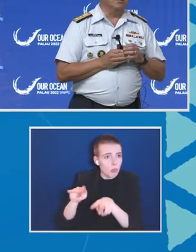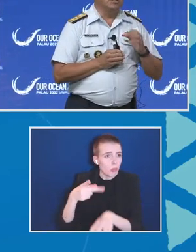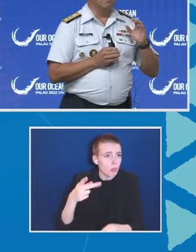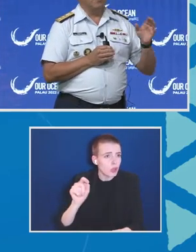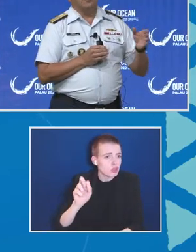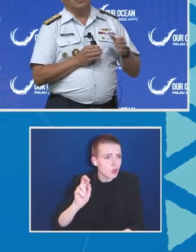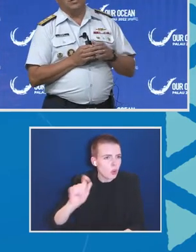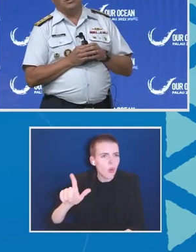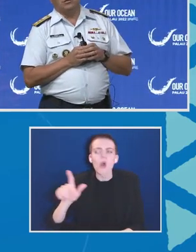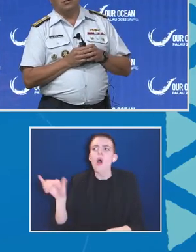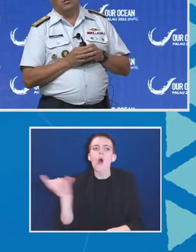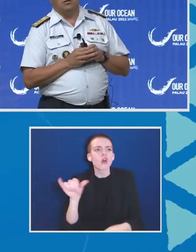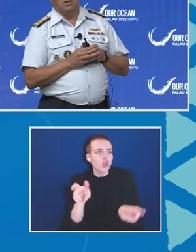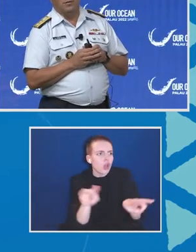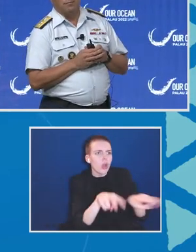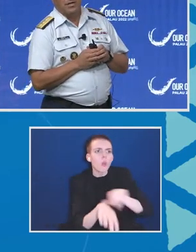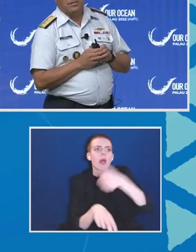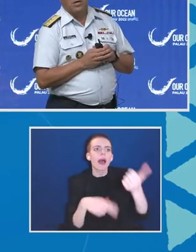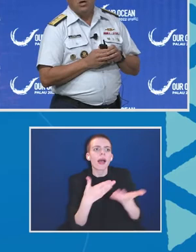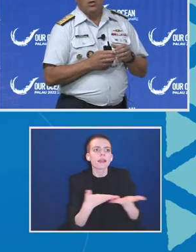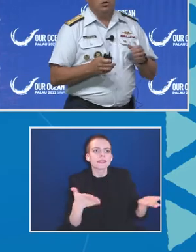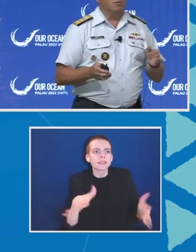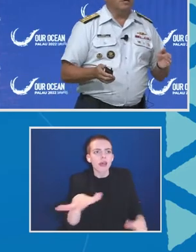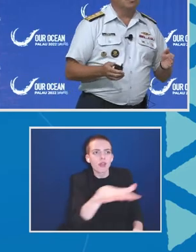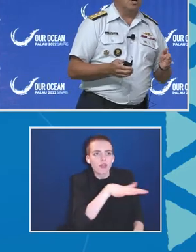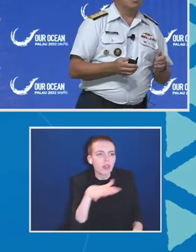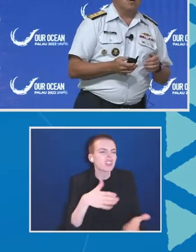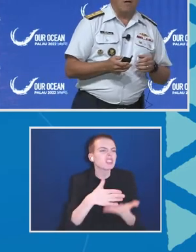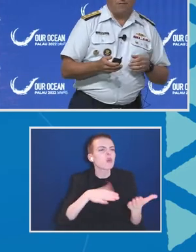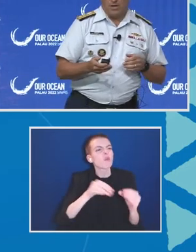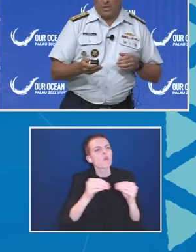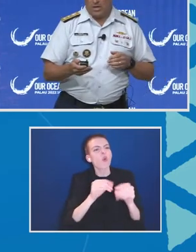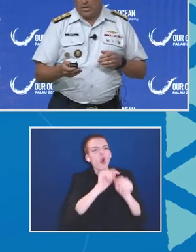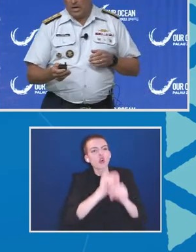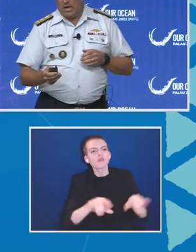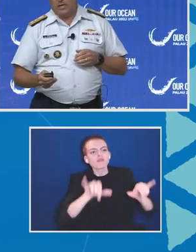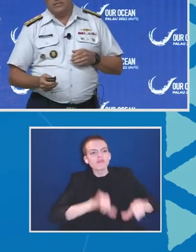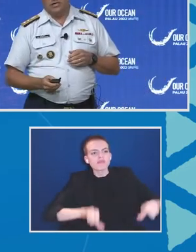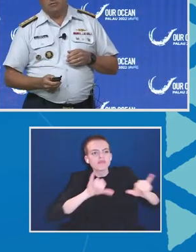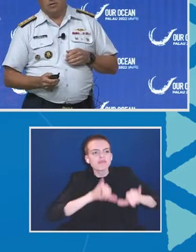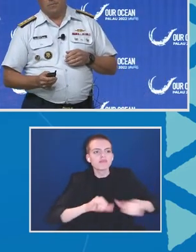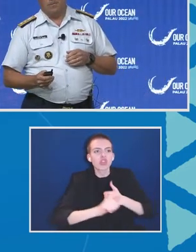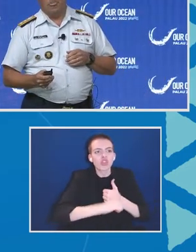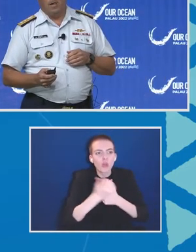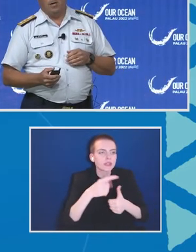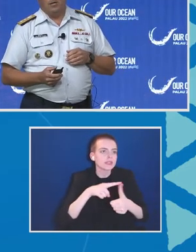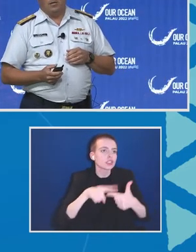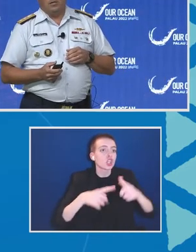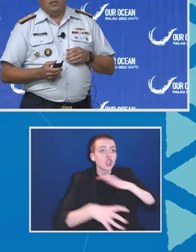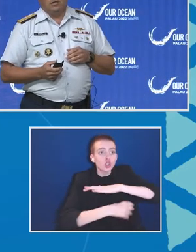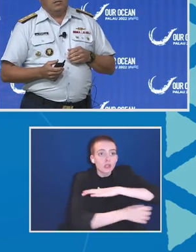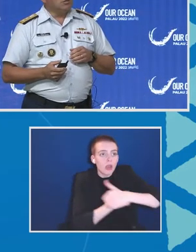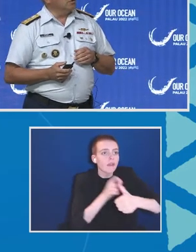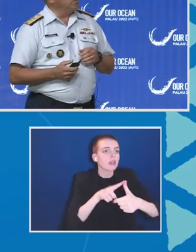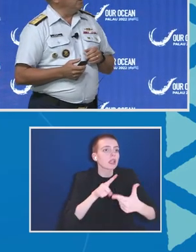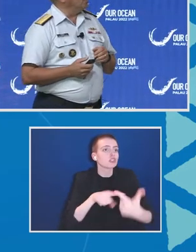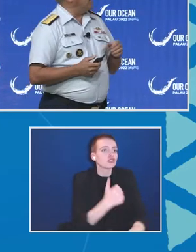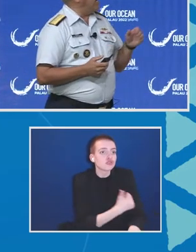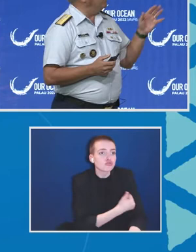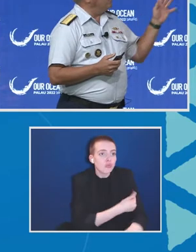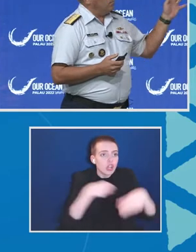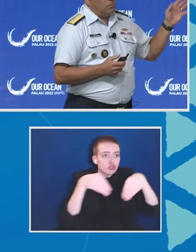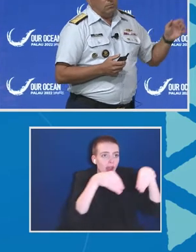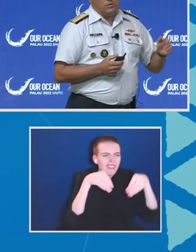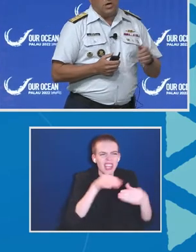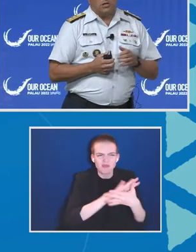else is out there. Some of our traditional security threats, human and drug trafficking, et cetera. So as we